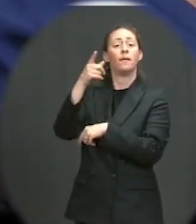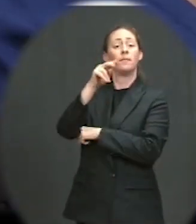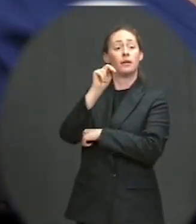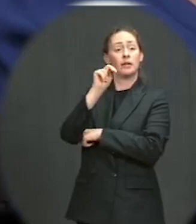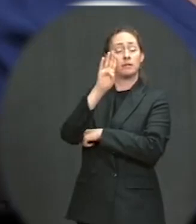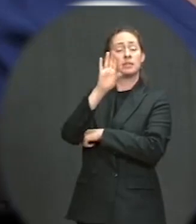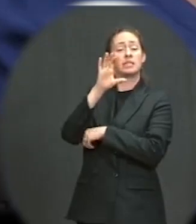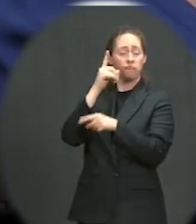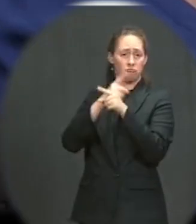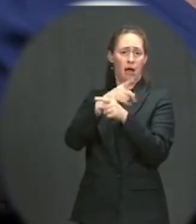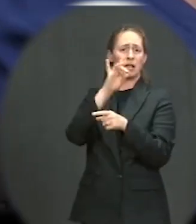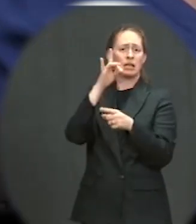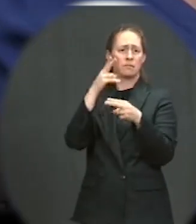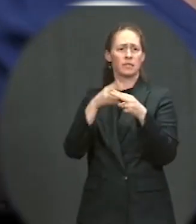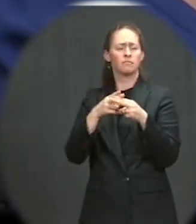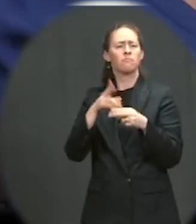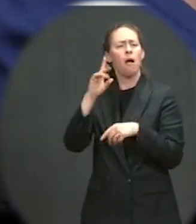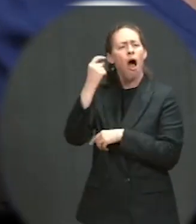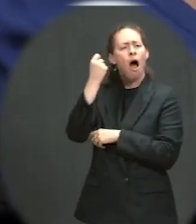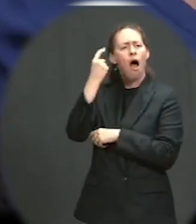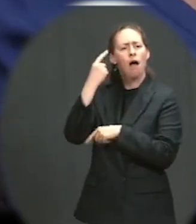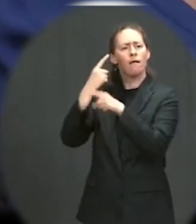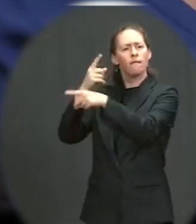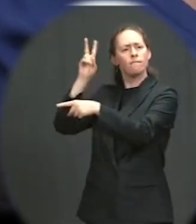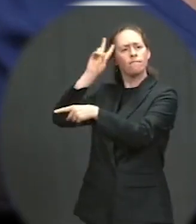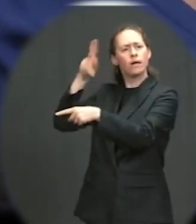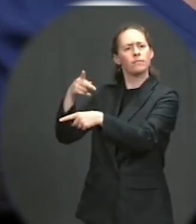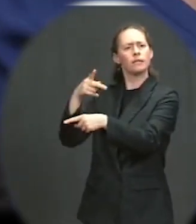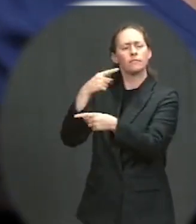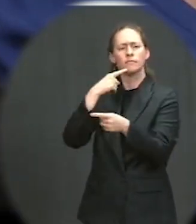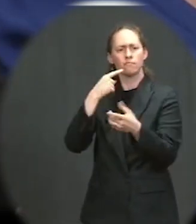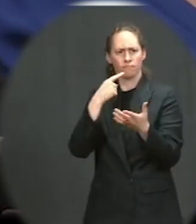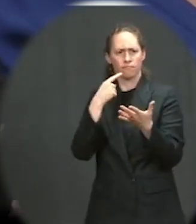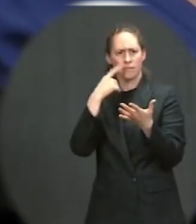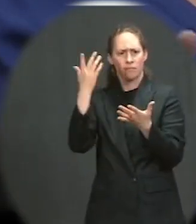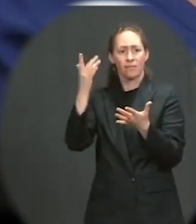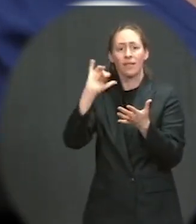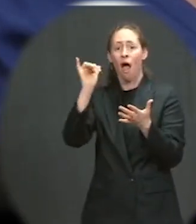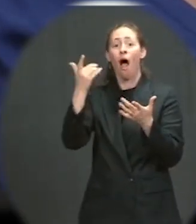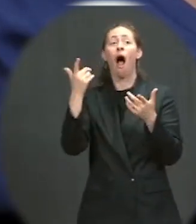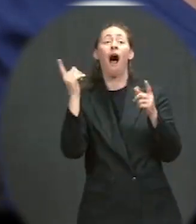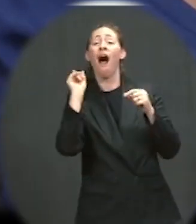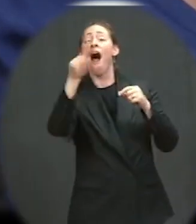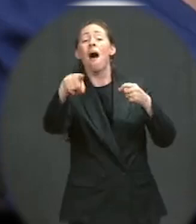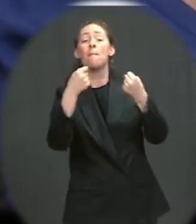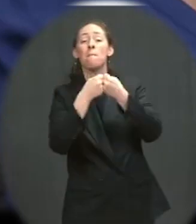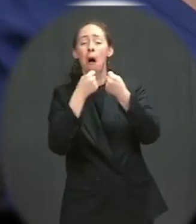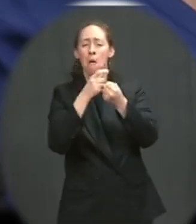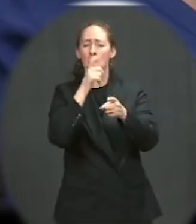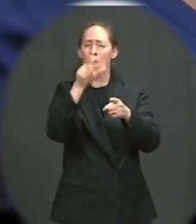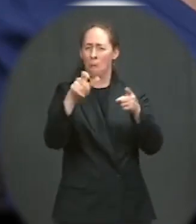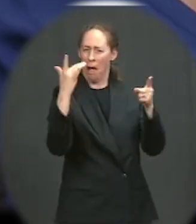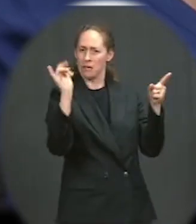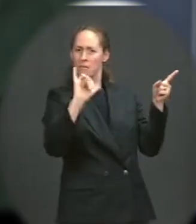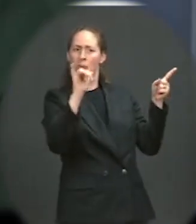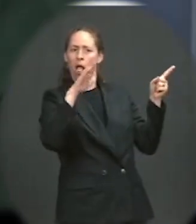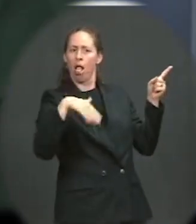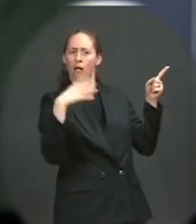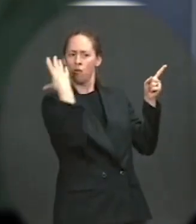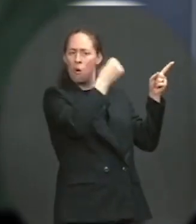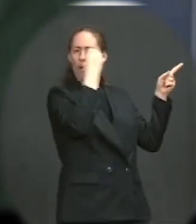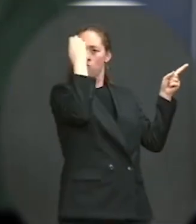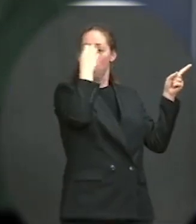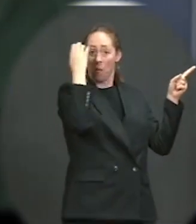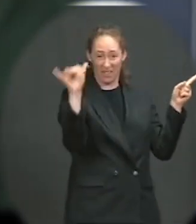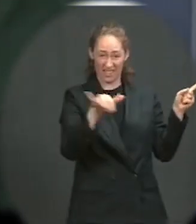talking about how she hasn't been to the border. She hasn't been to Europe either. So, does she think that these two things are the same? And, again,